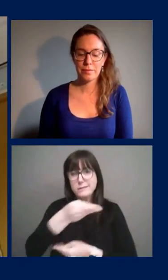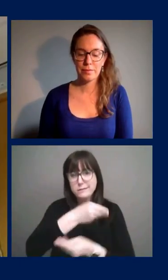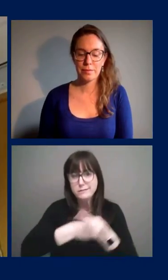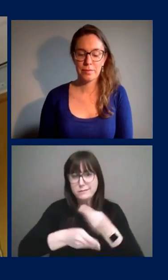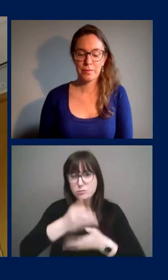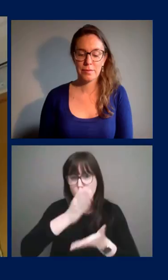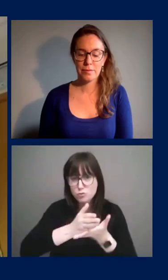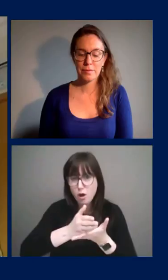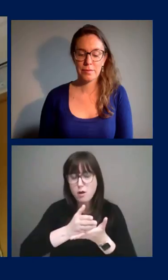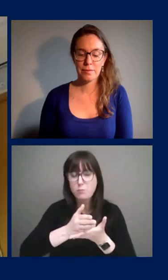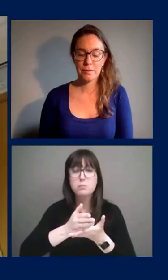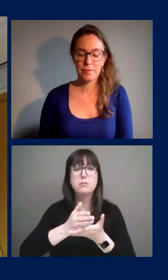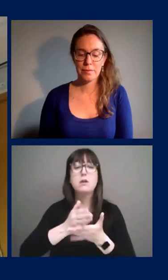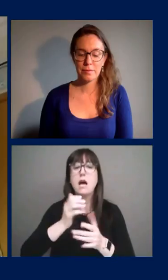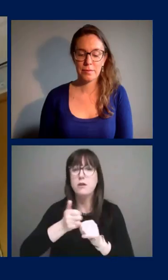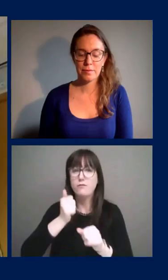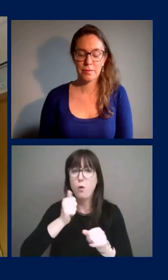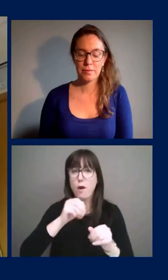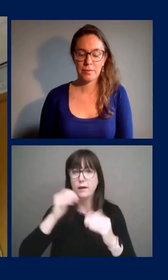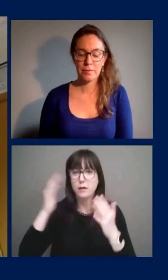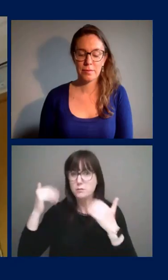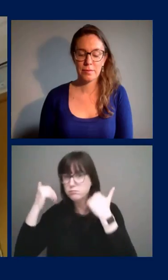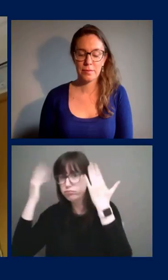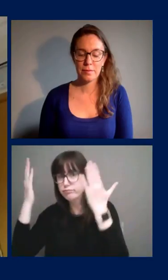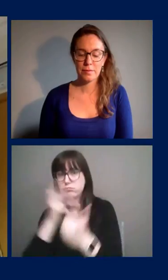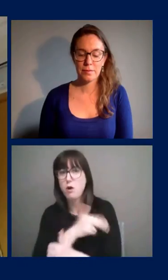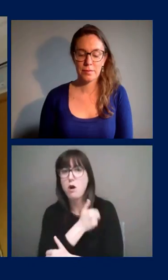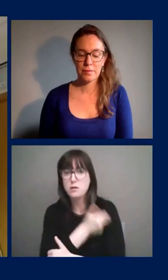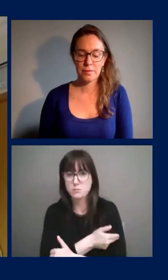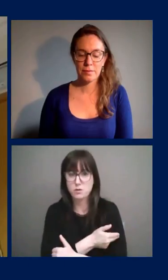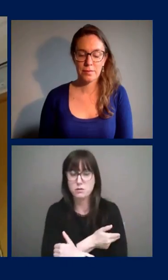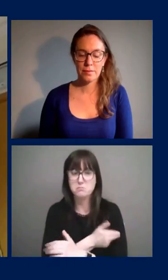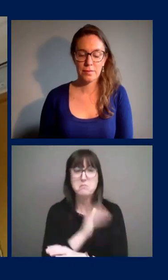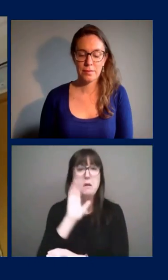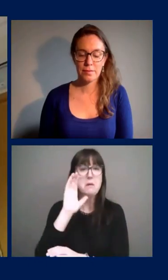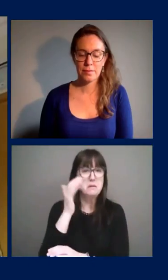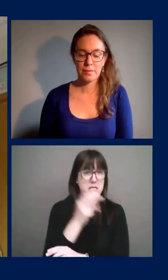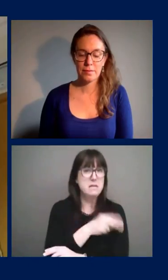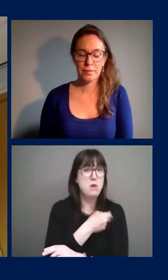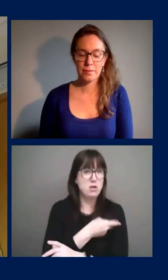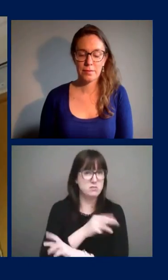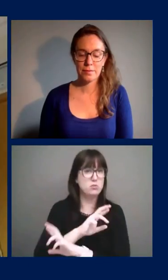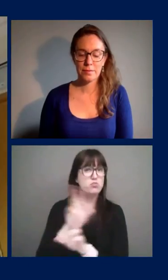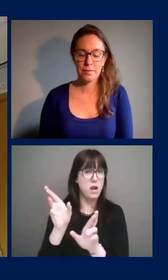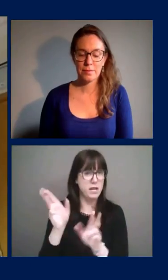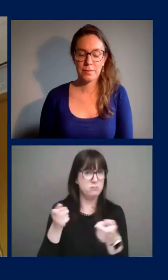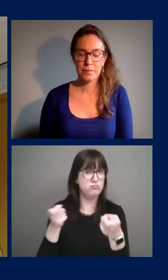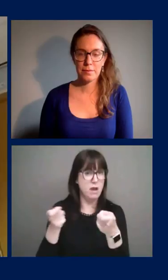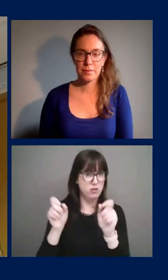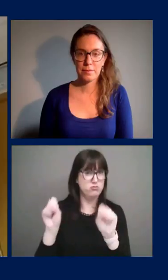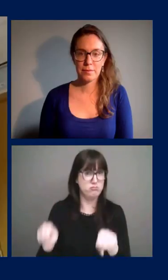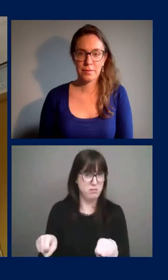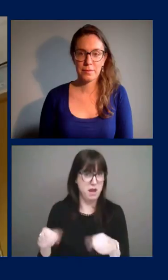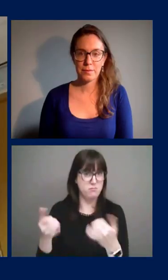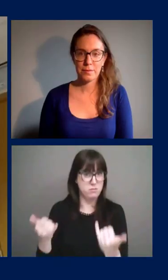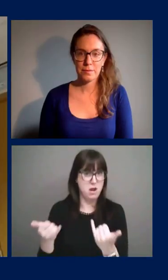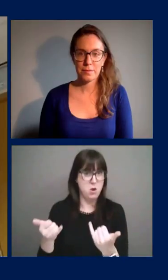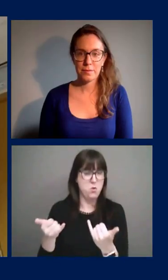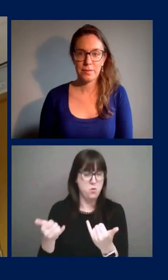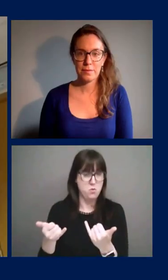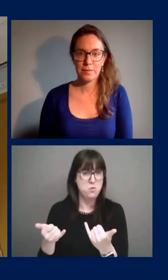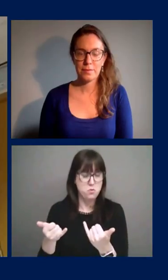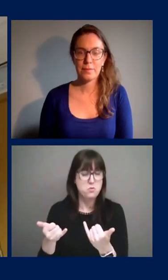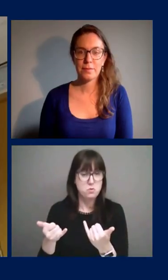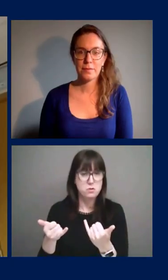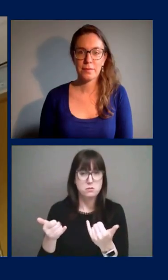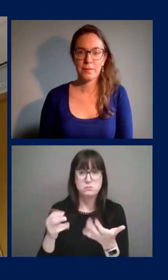hospitalizations that result. Um, so we are seeing that the hospitals have good capacity, uh, right now. Um, um, and we are able as a